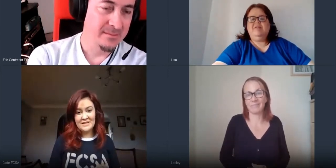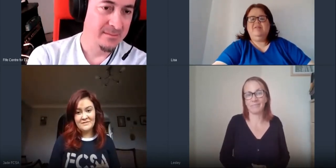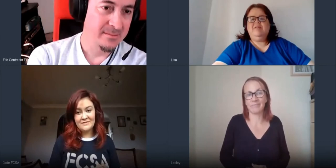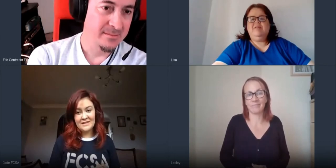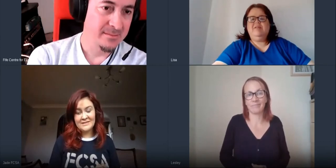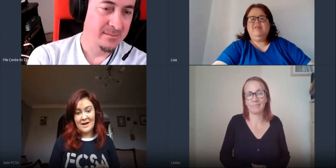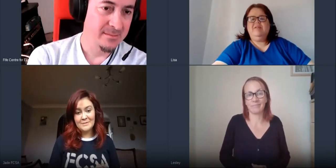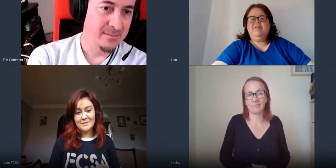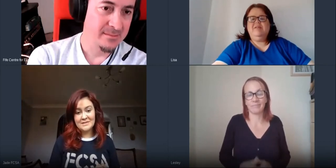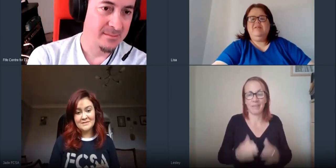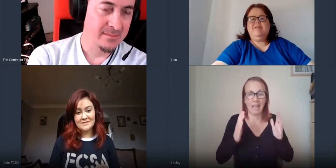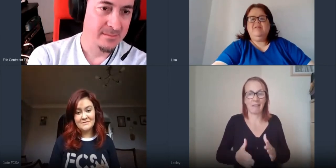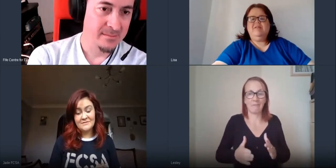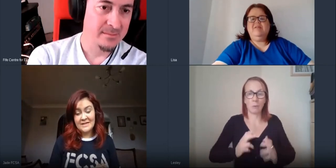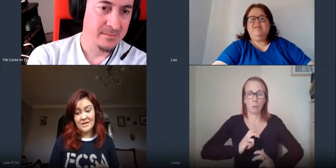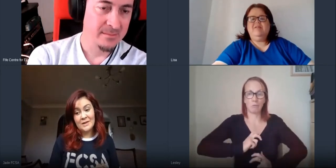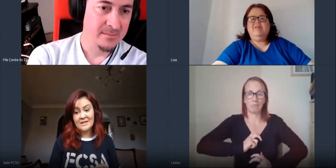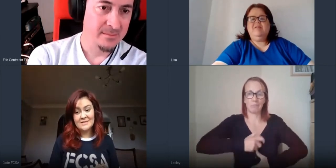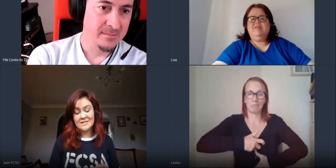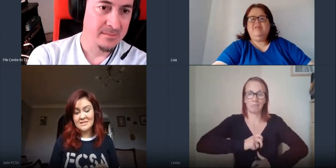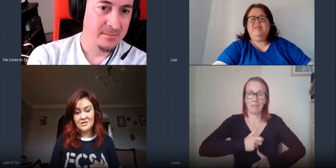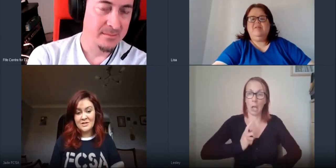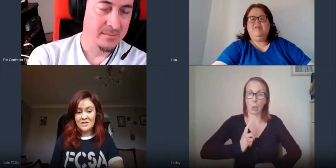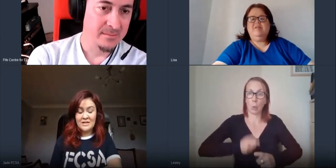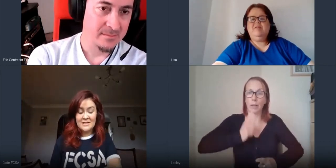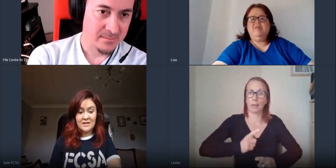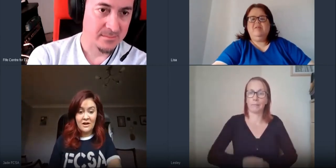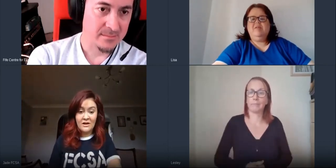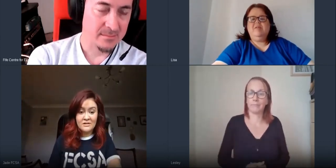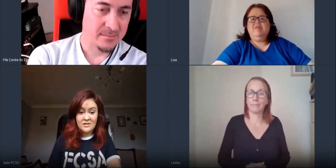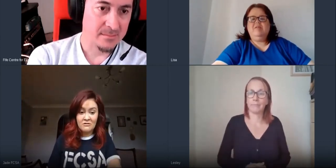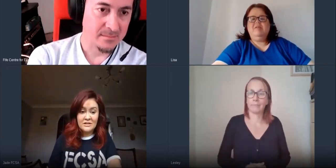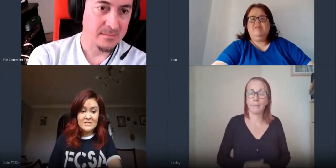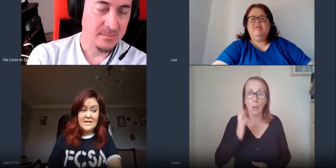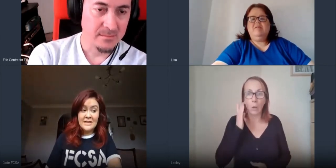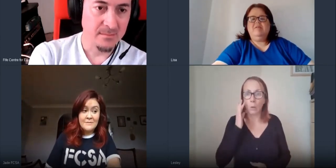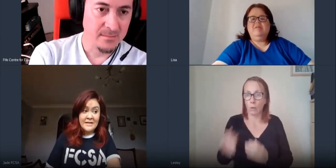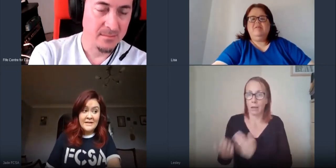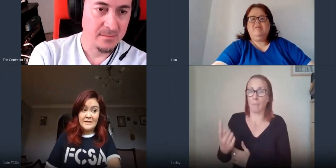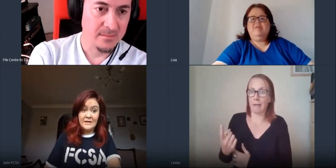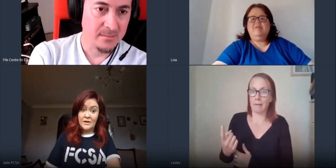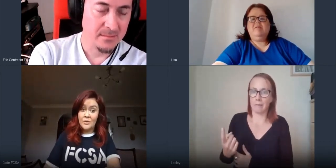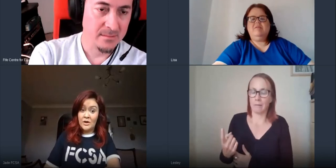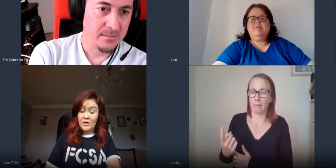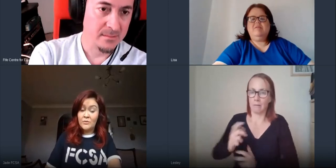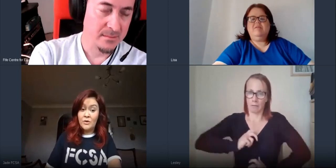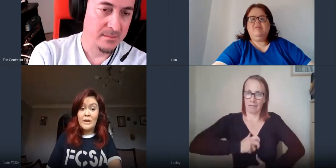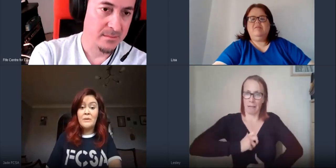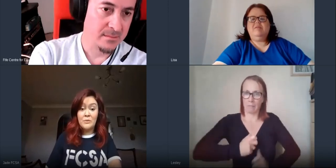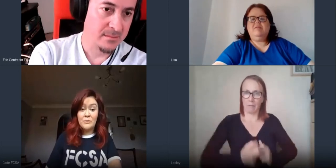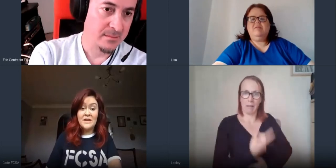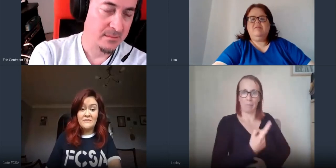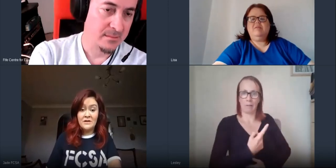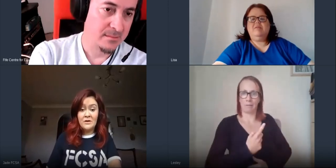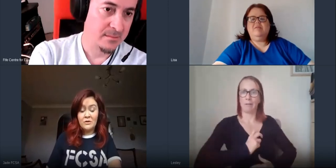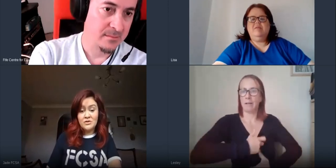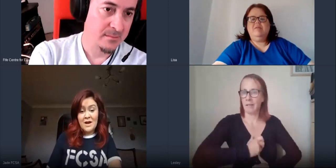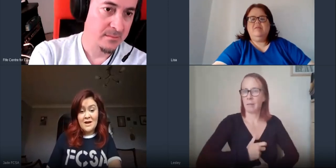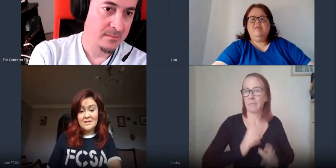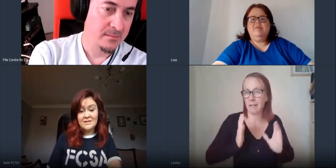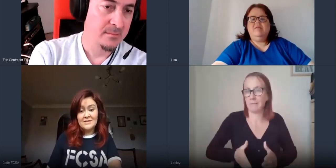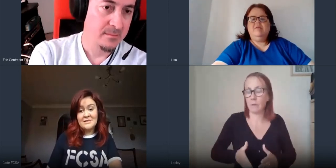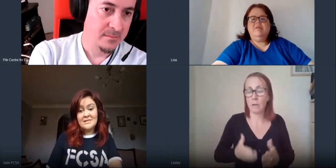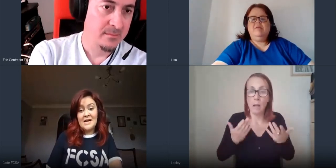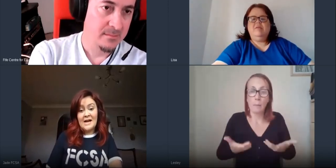have to kind of adapt very quickly to the situation as it occurs so at the minute i think we're we're okay we're definitely on track